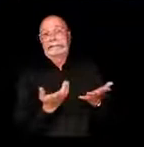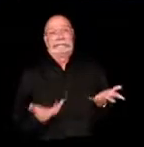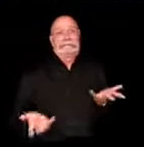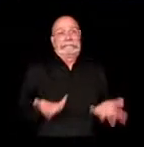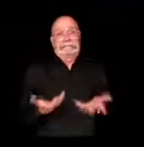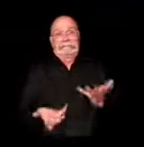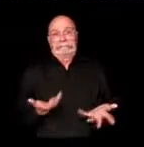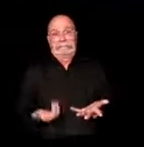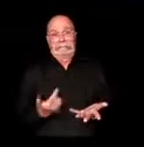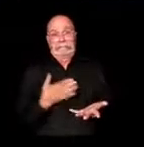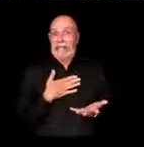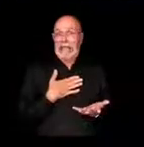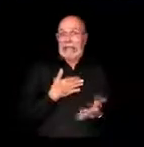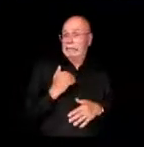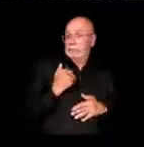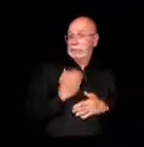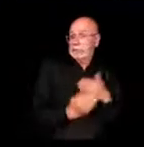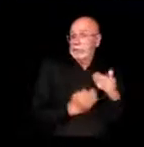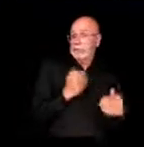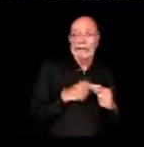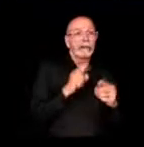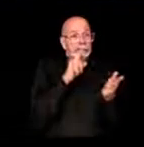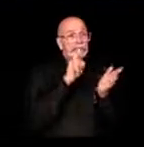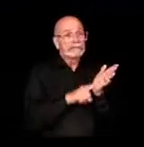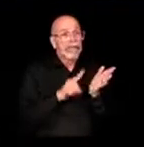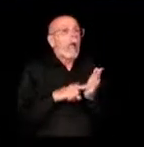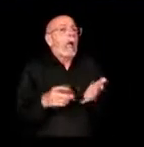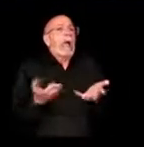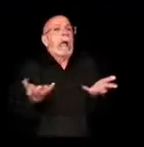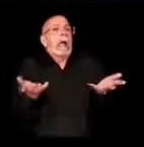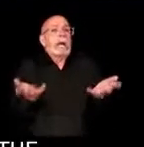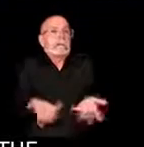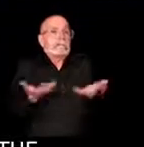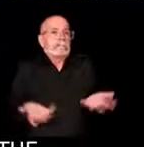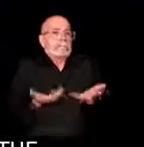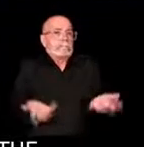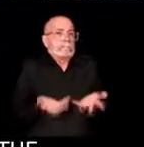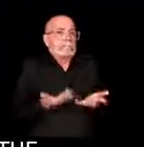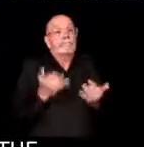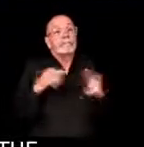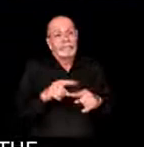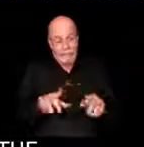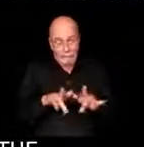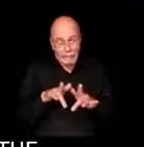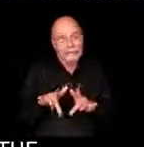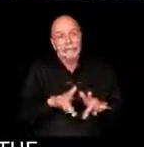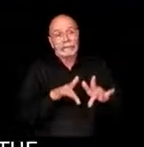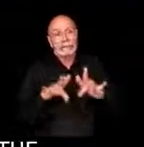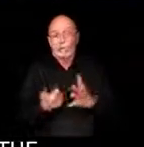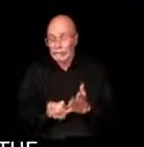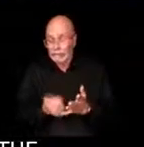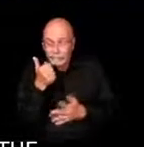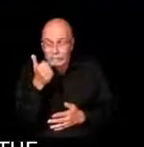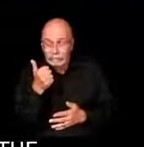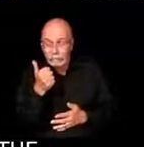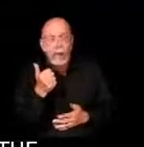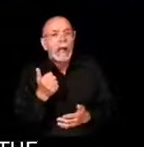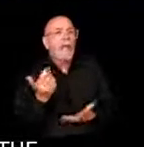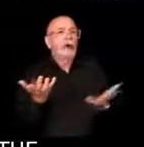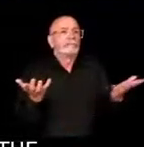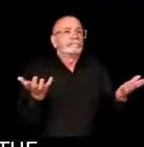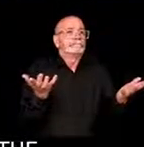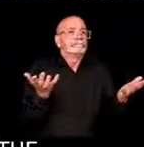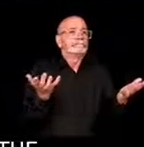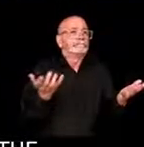in that process. If, you know, if the recording is, is deleted from his phone, is there an ability in